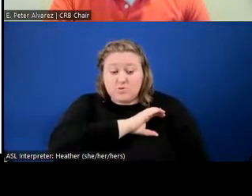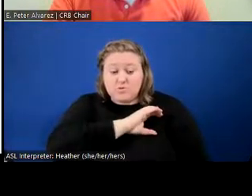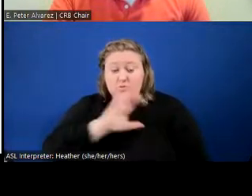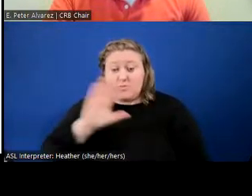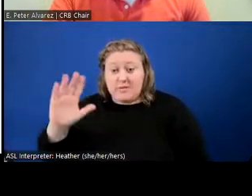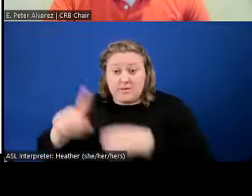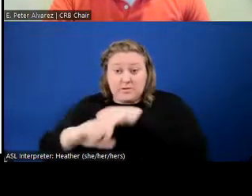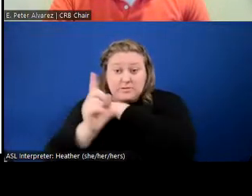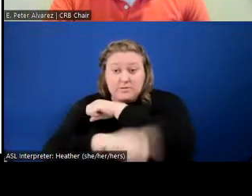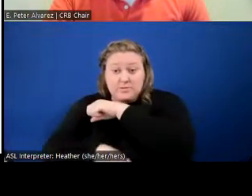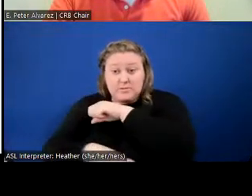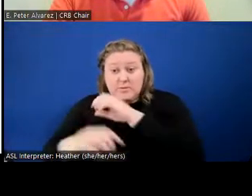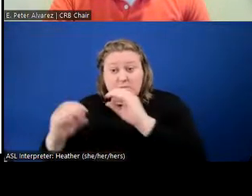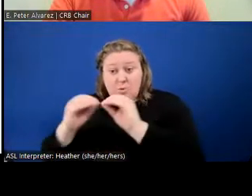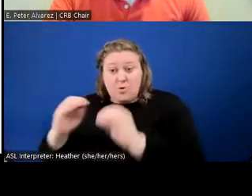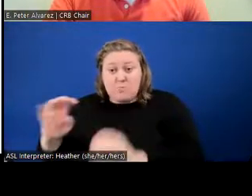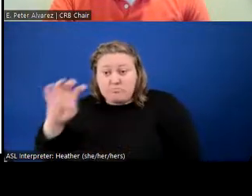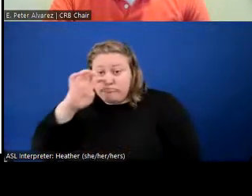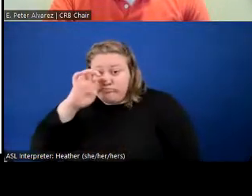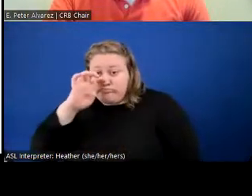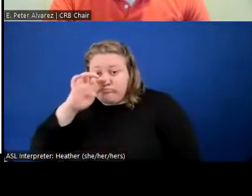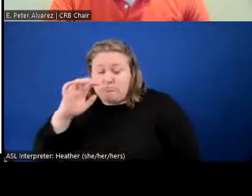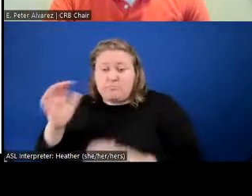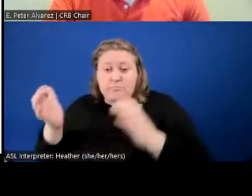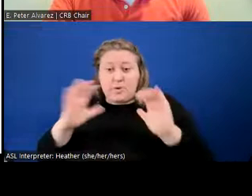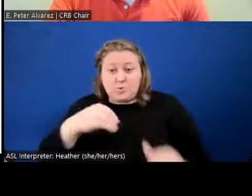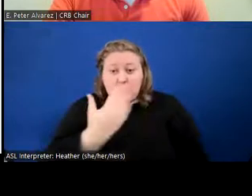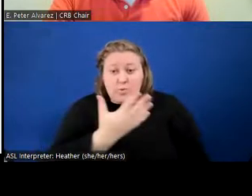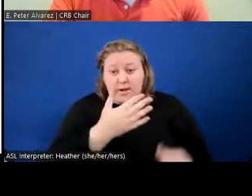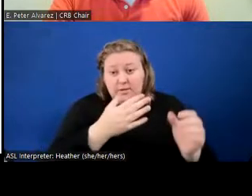rate than their white counterparts.